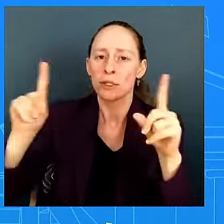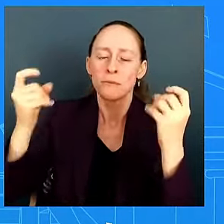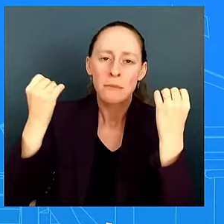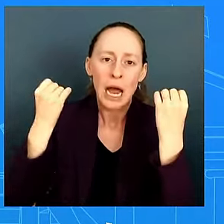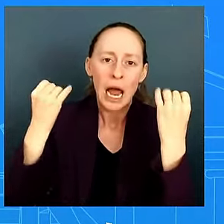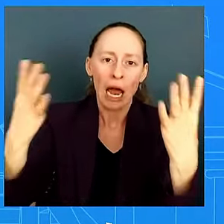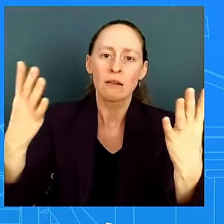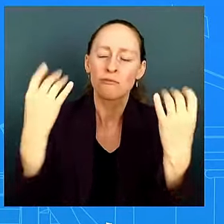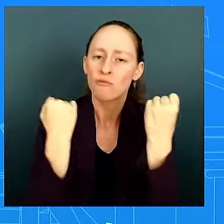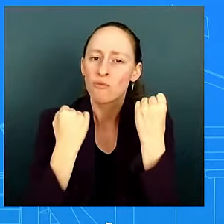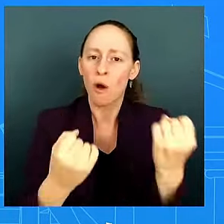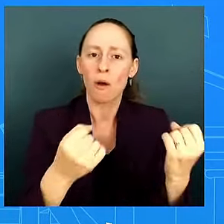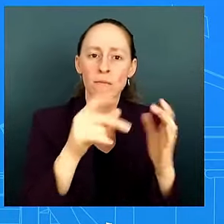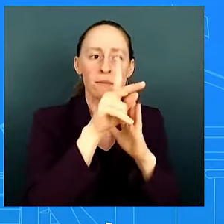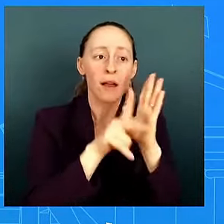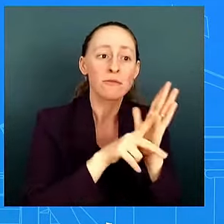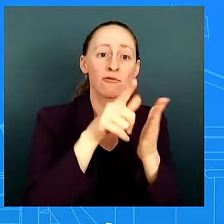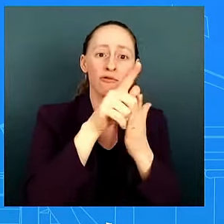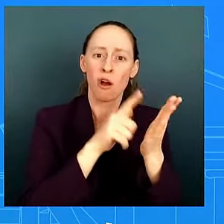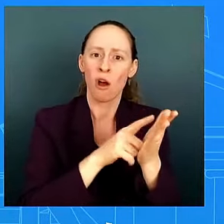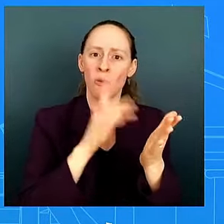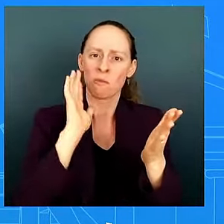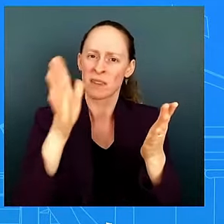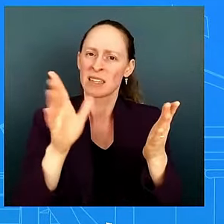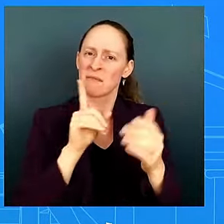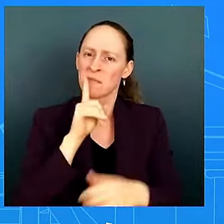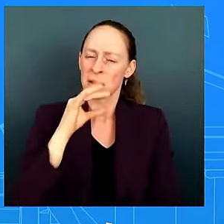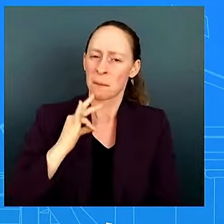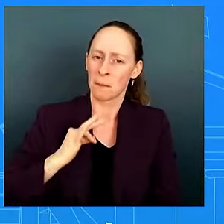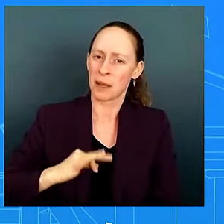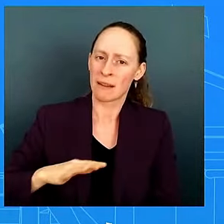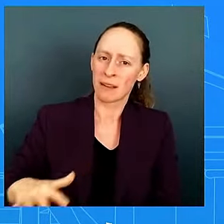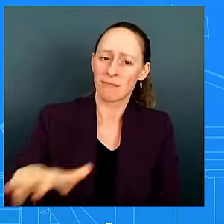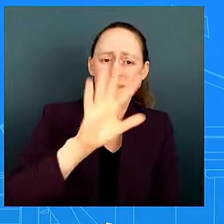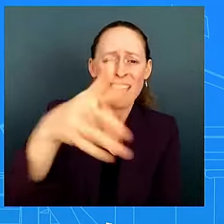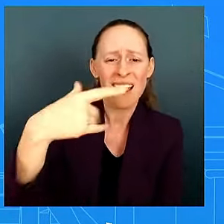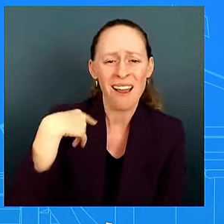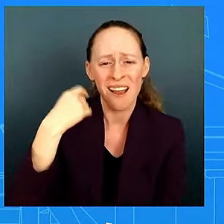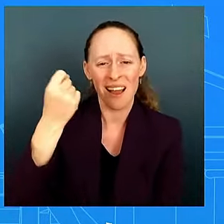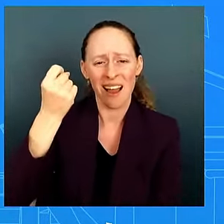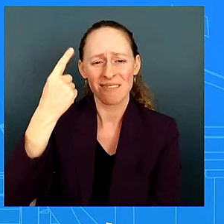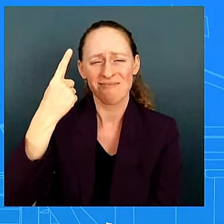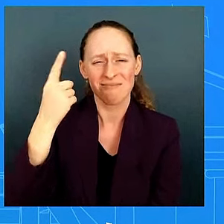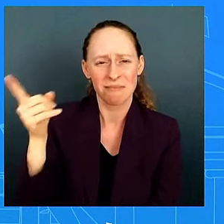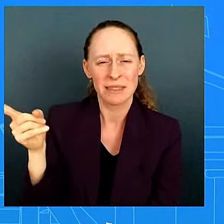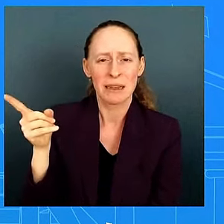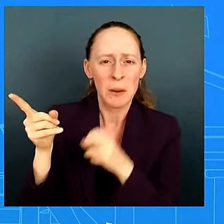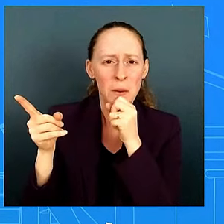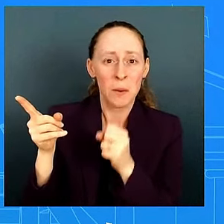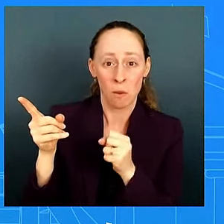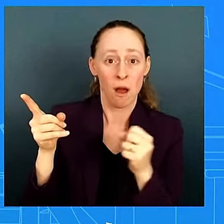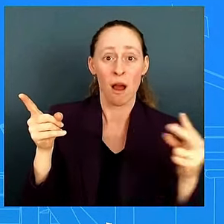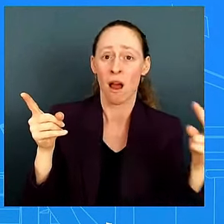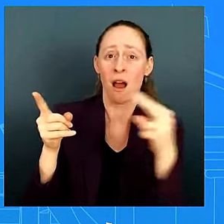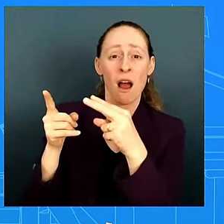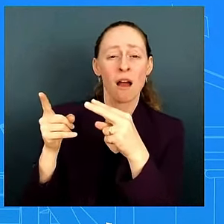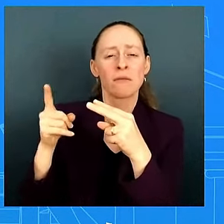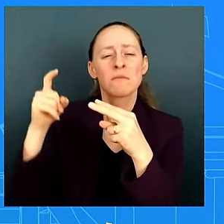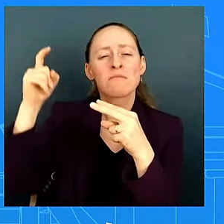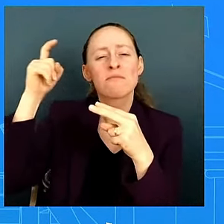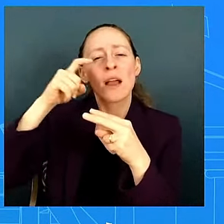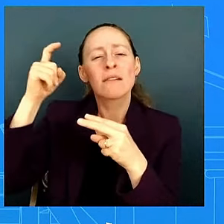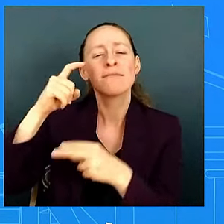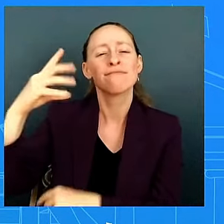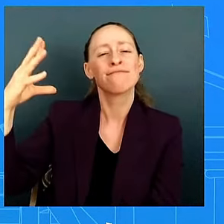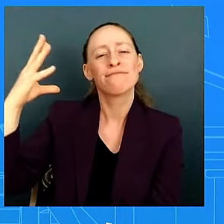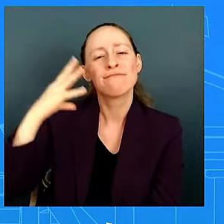comes wisdom and comes experience and i think that matters as well did dr o'connor watch the debate i believe dr o'connor